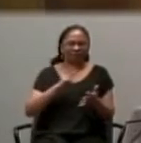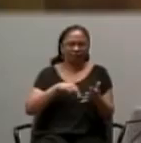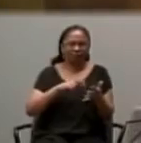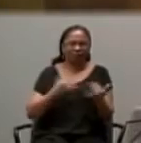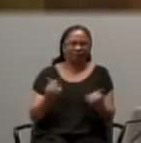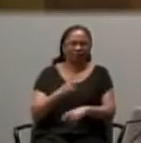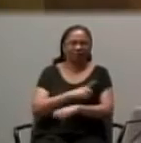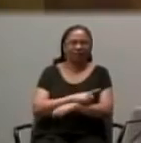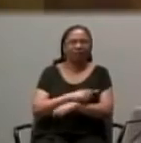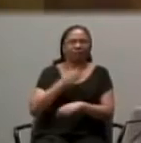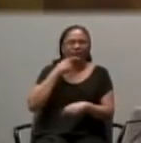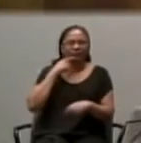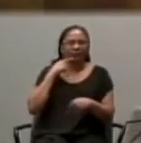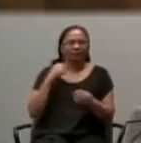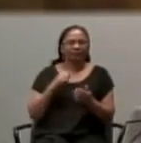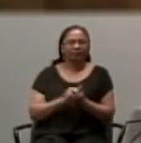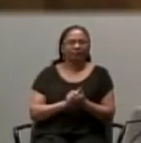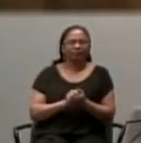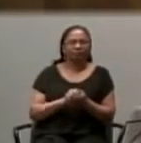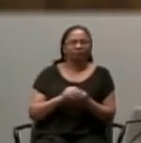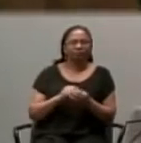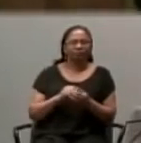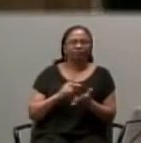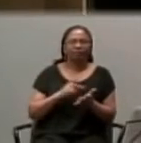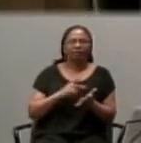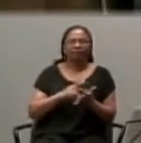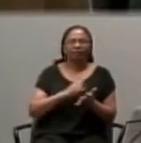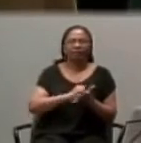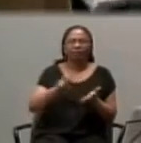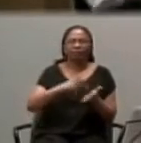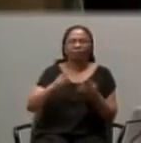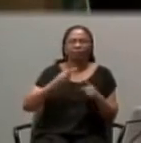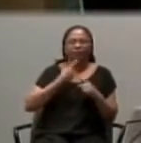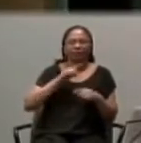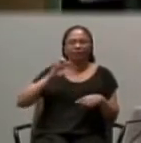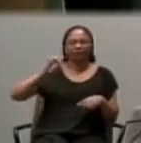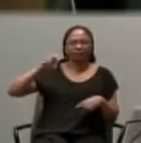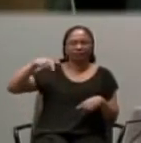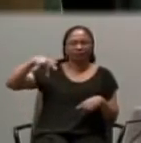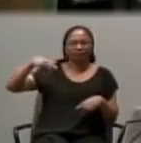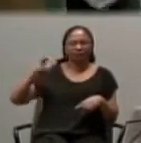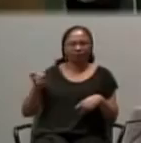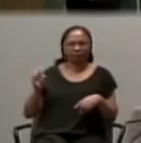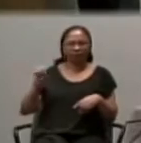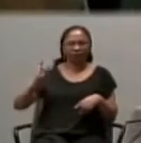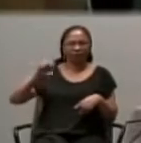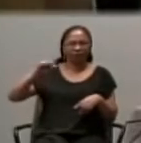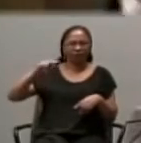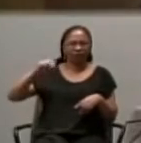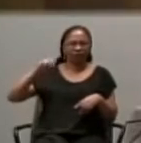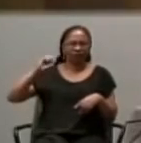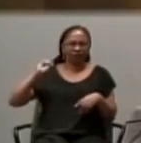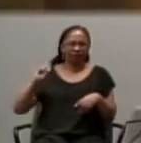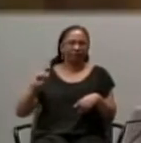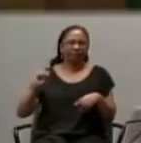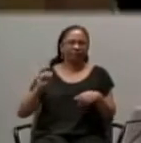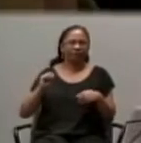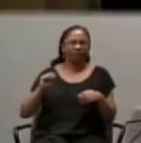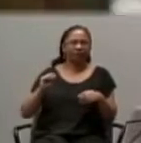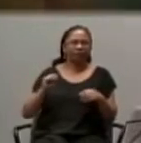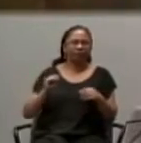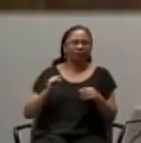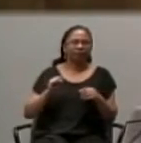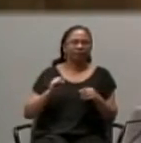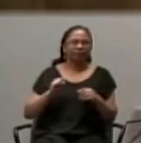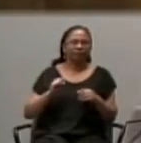St. precedes this reading in Ephesians with some very important, again, doctrinal and theological underpinnings to prepare